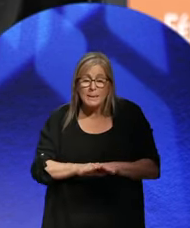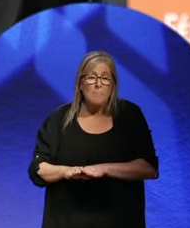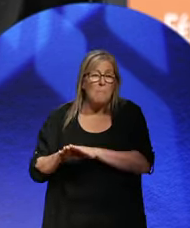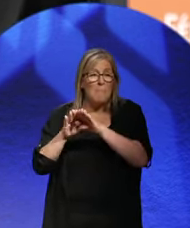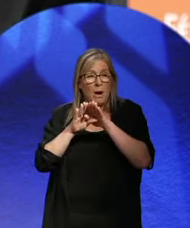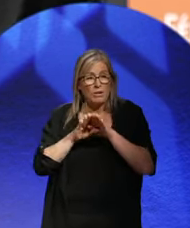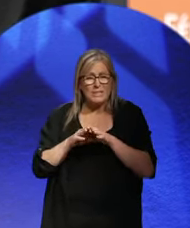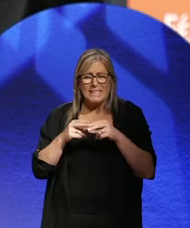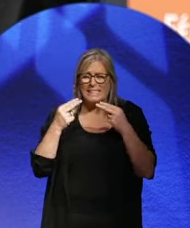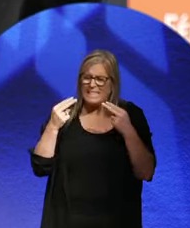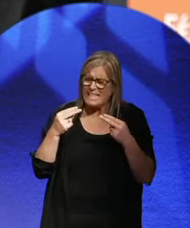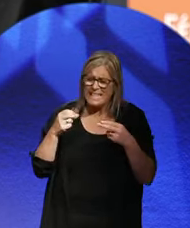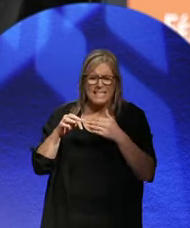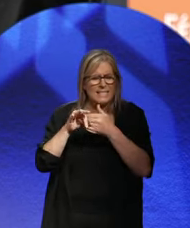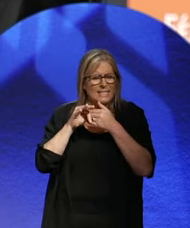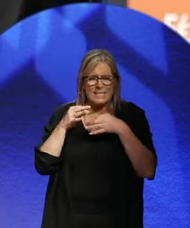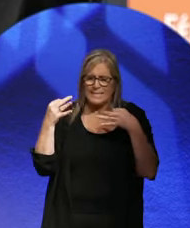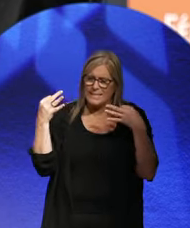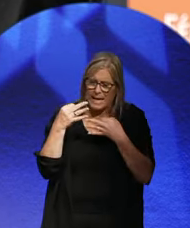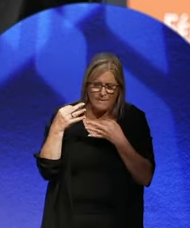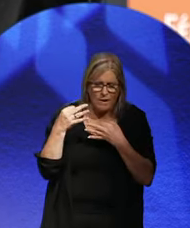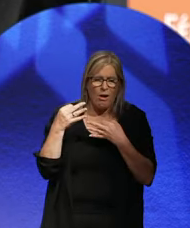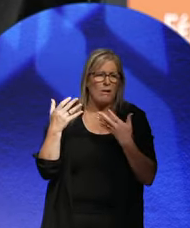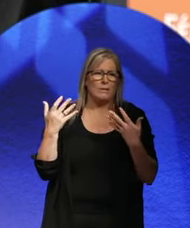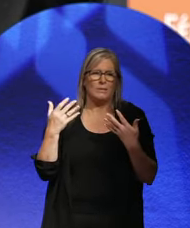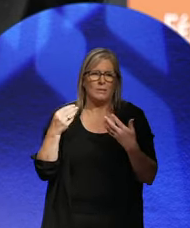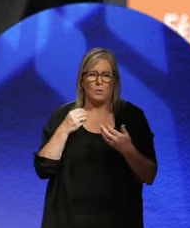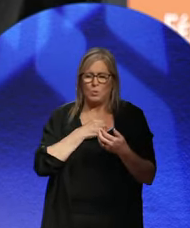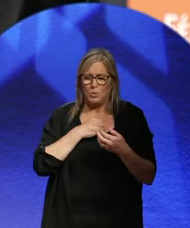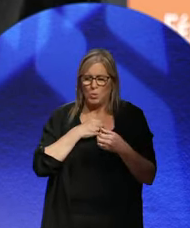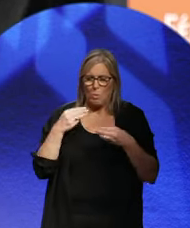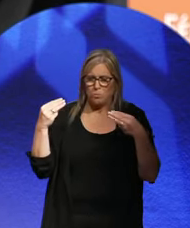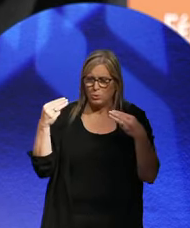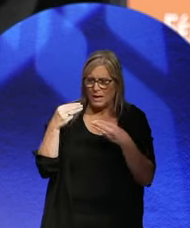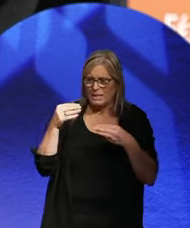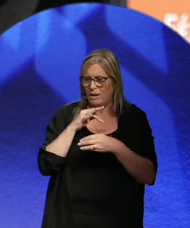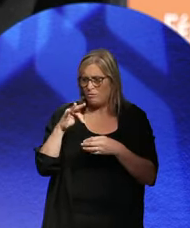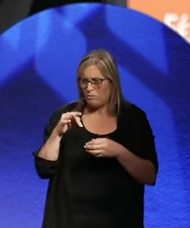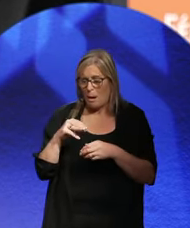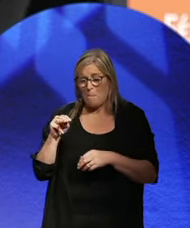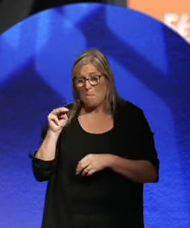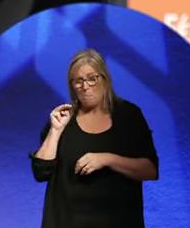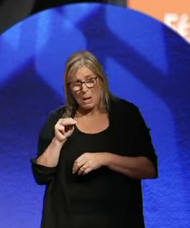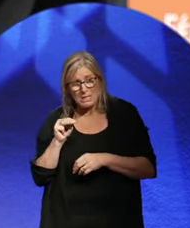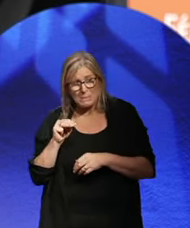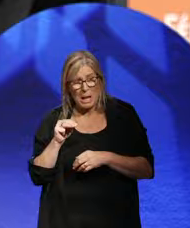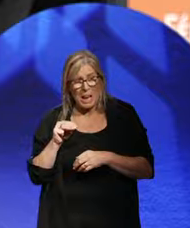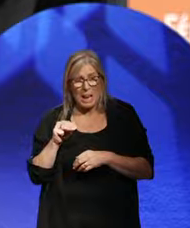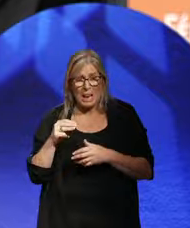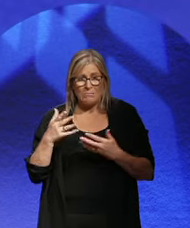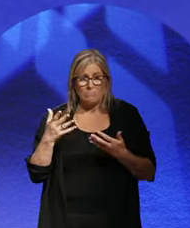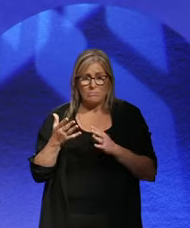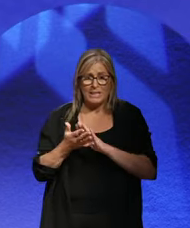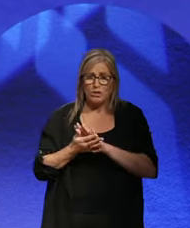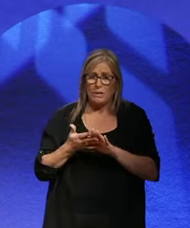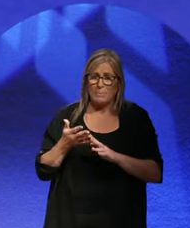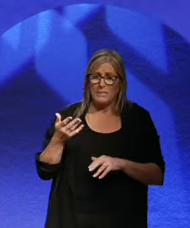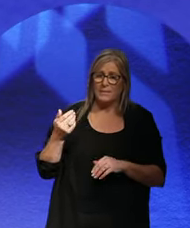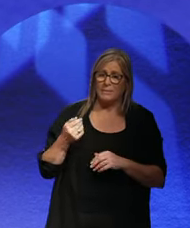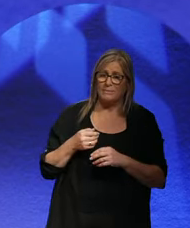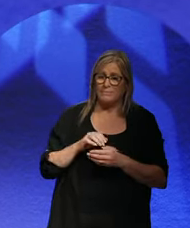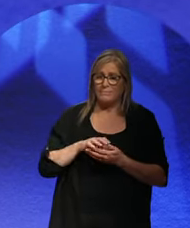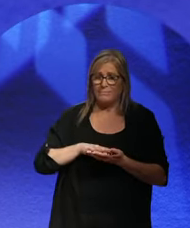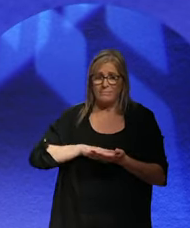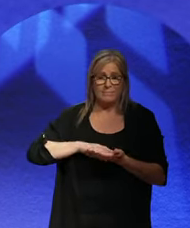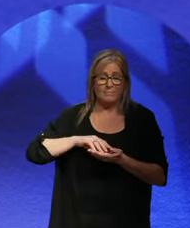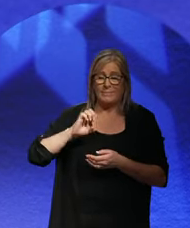safeguards. It needs safeguards to protect it from a possible extremist government. I mean, you know, we can look over